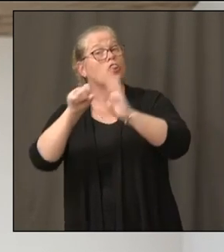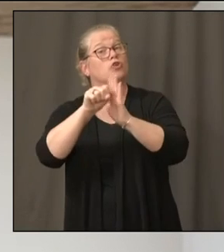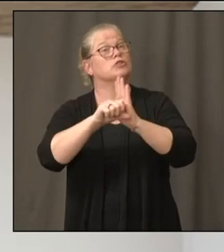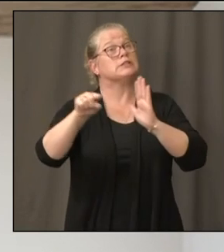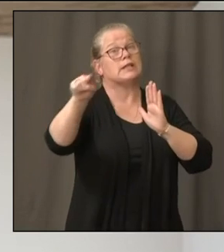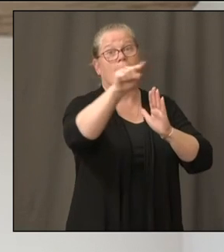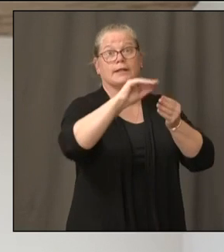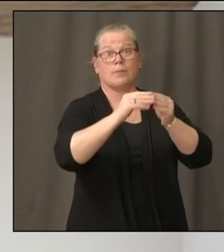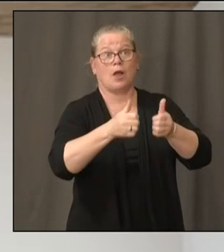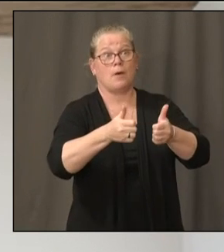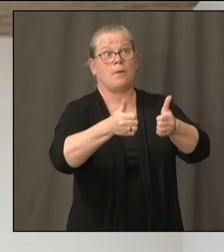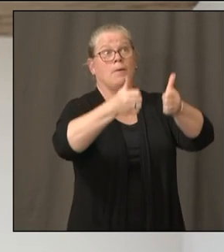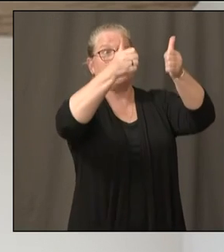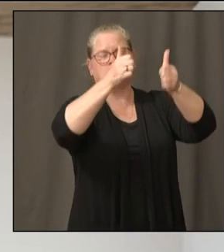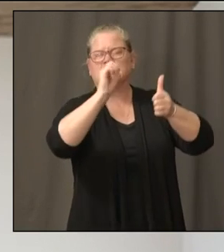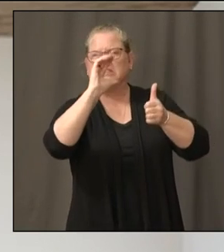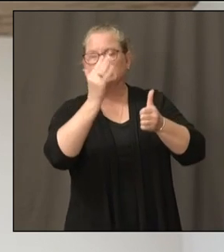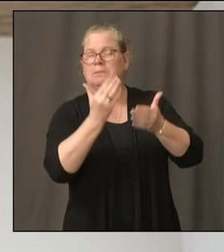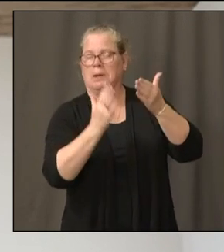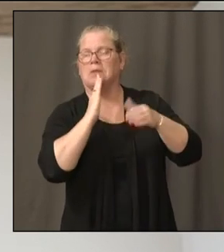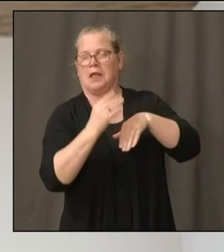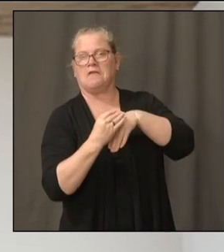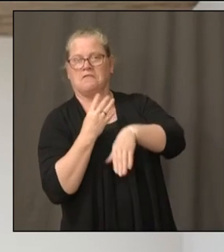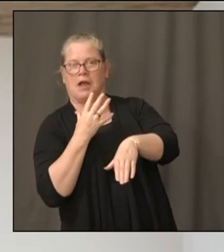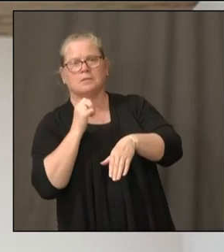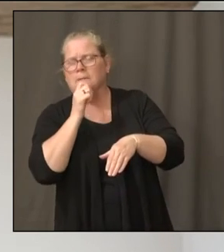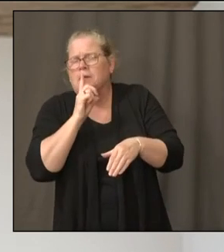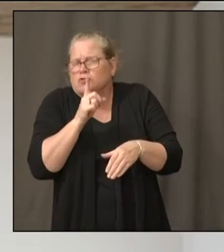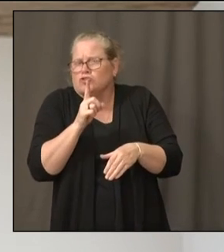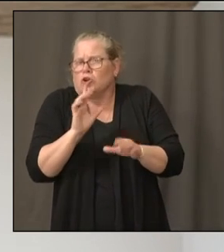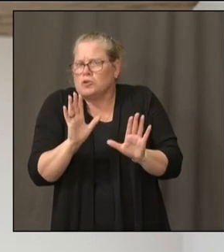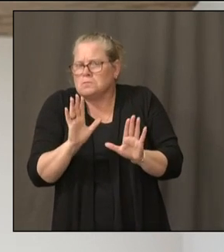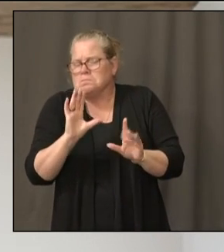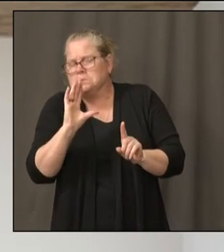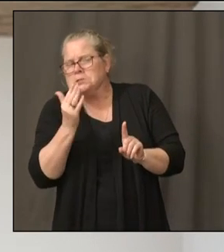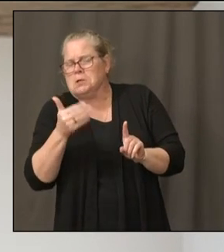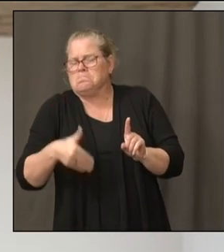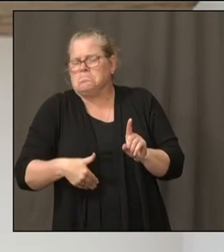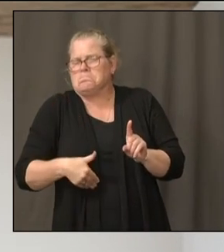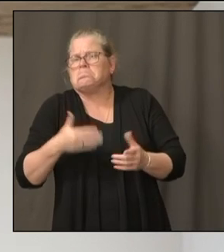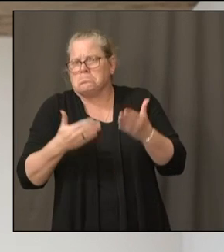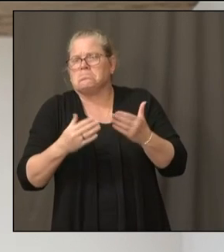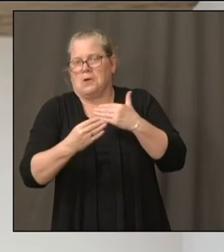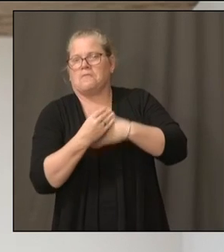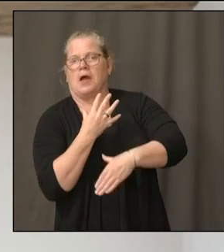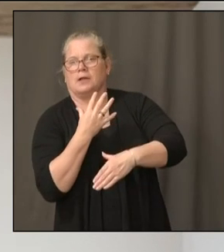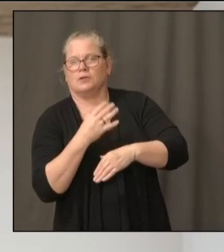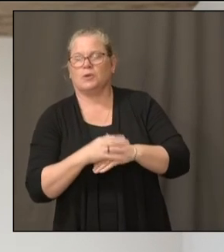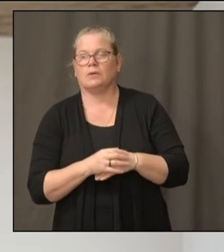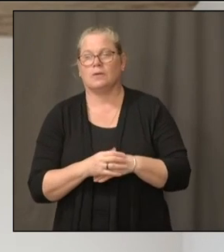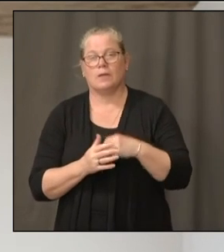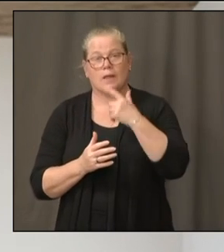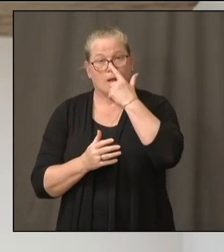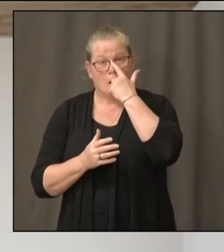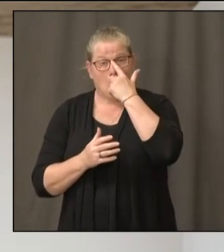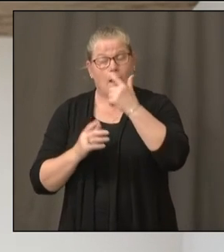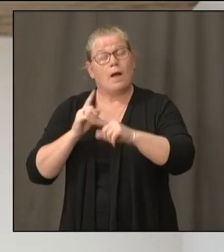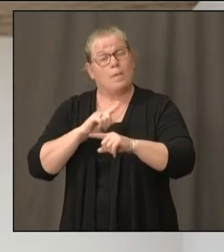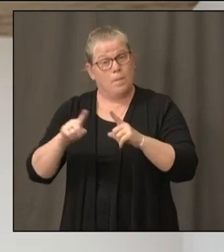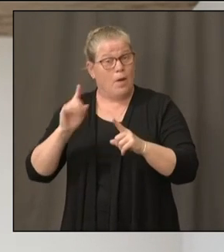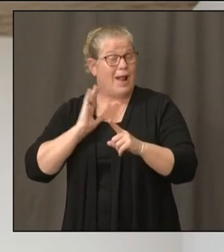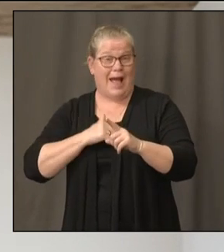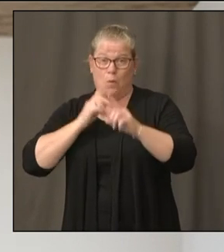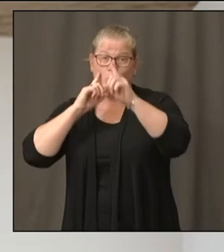for all of us, is whether or not we're going to continue to be able to do as many tests as we want in